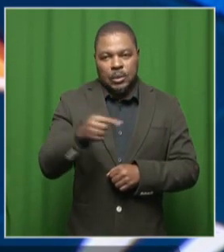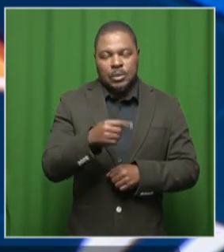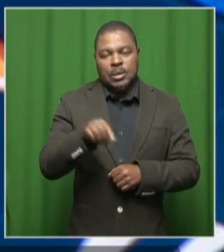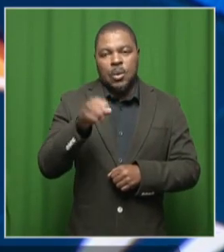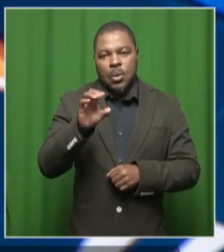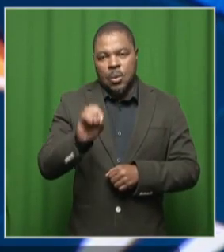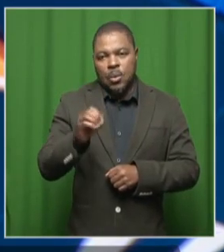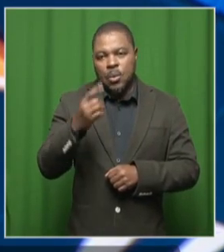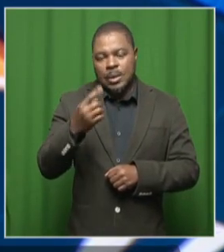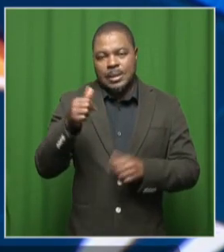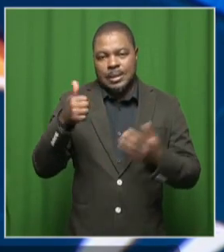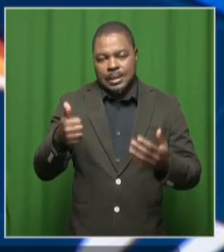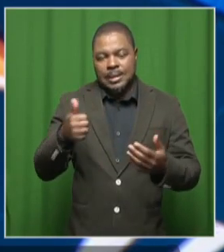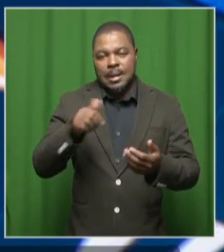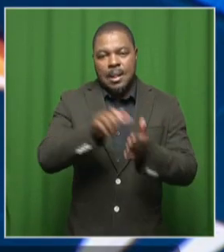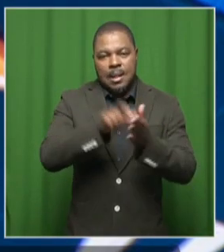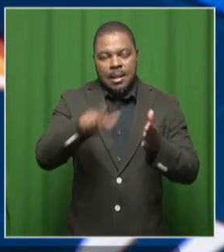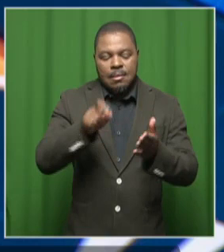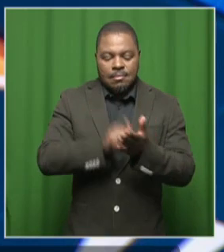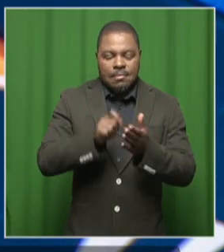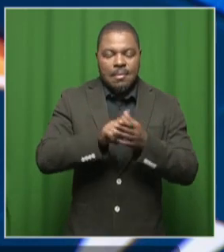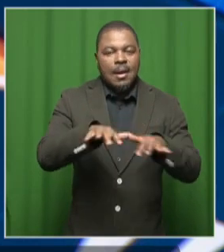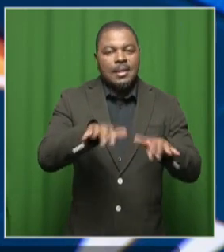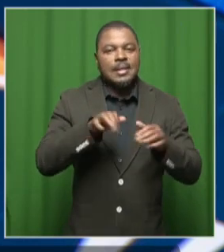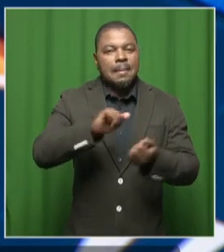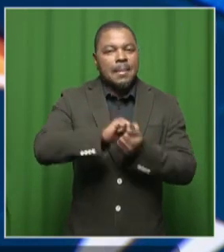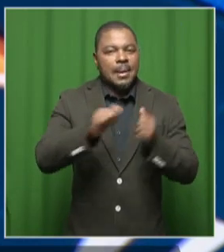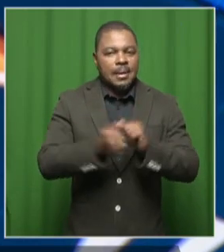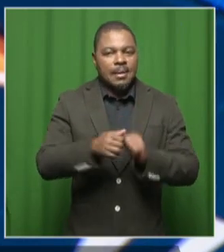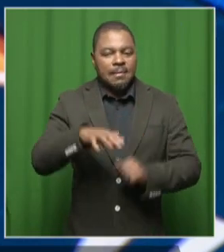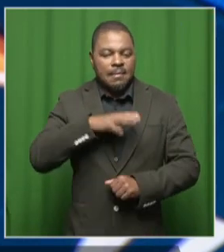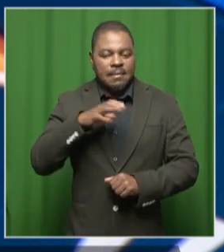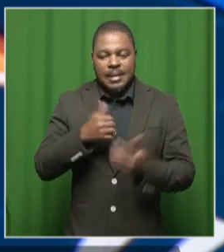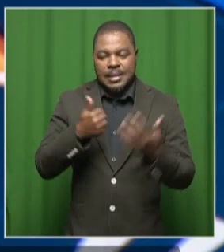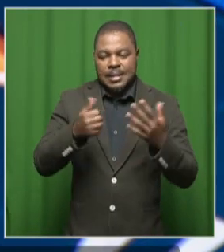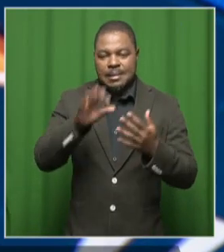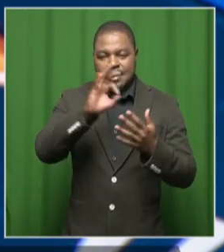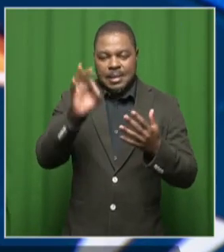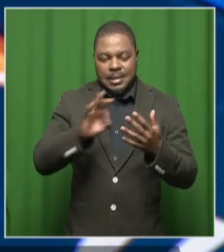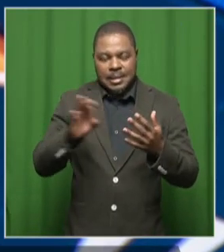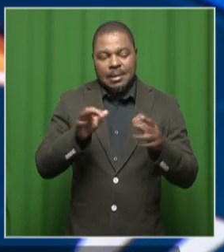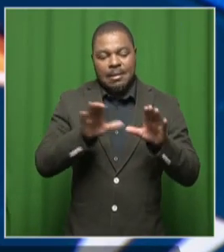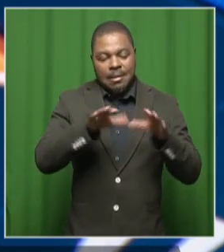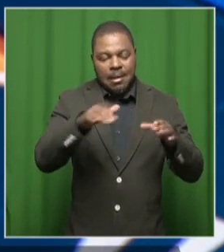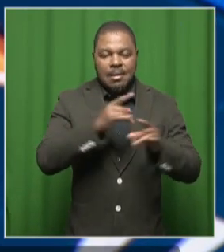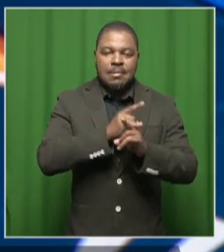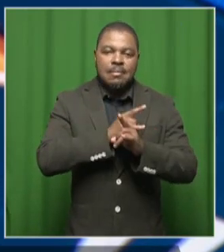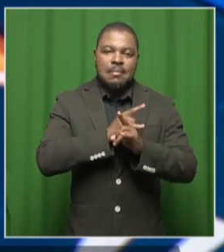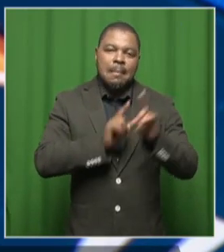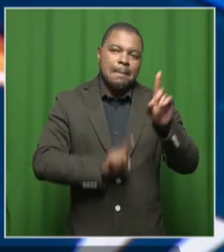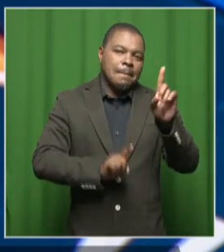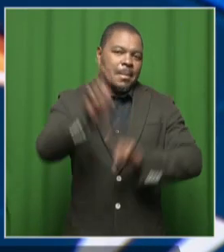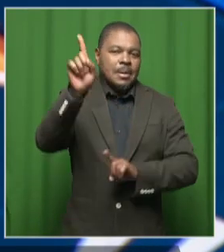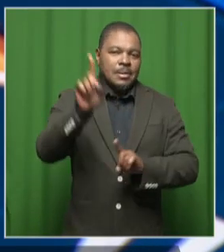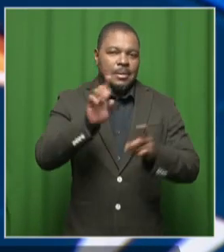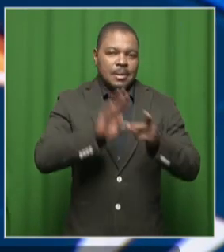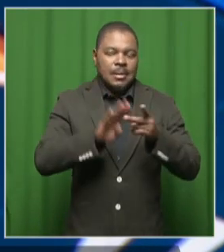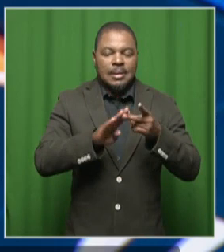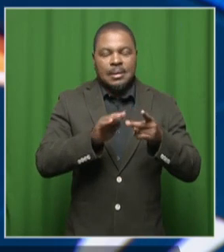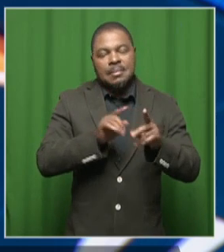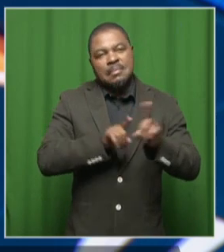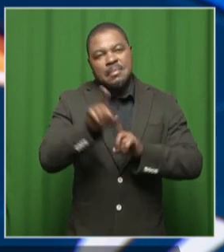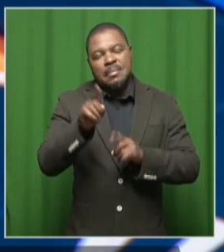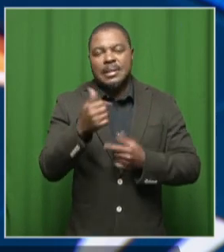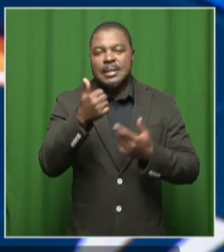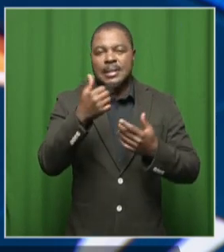learners wrote mathematics in their matric exams, with a mere 6% of the entire matric class passing mathematics with a score of 60%